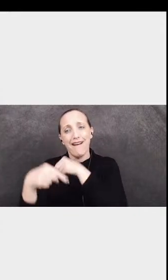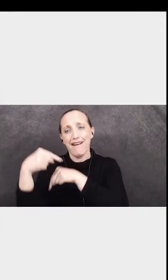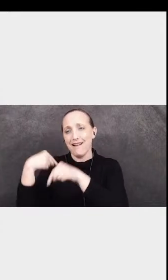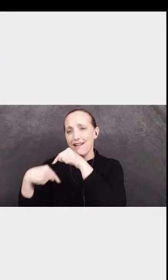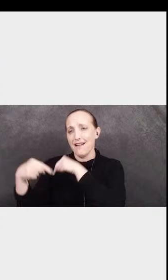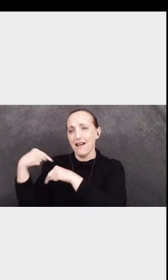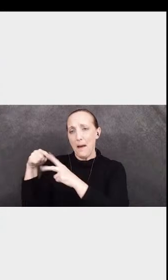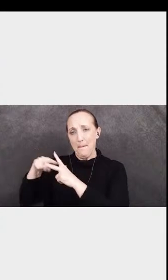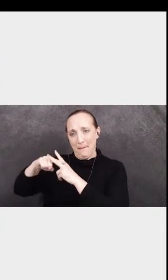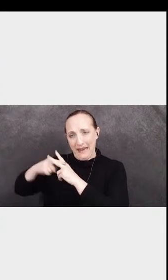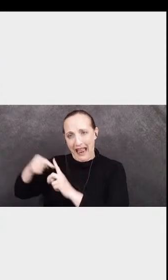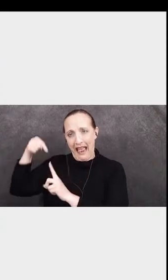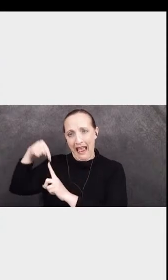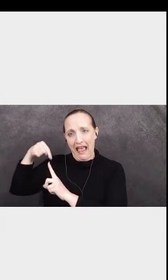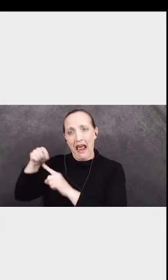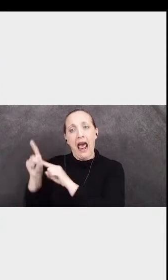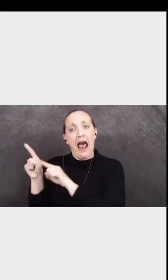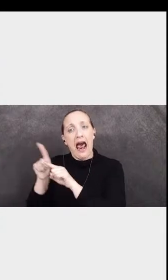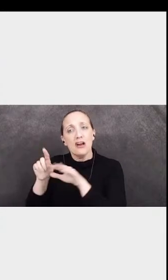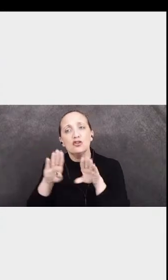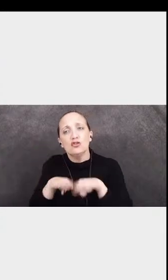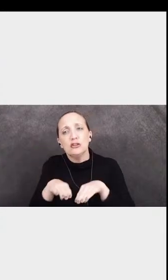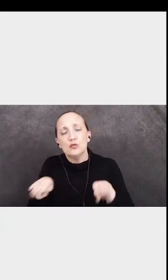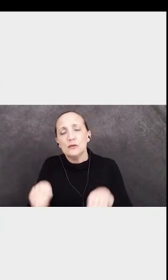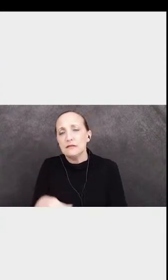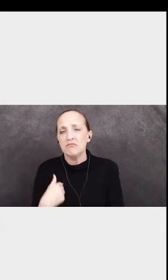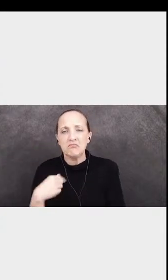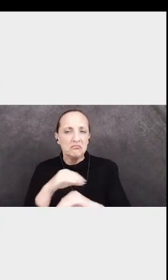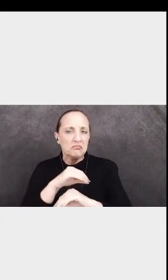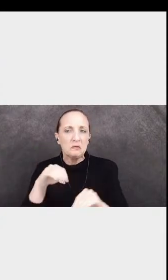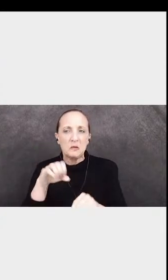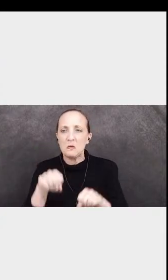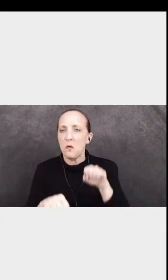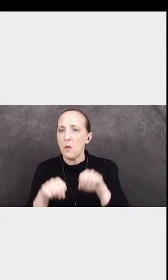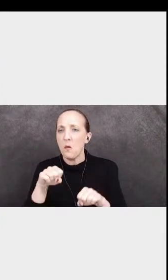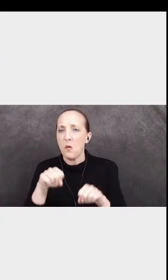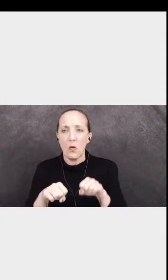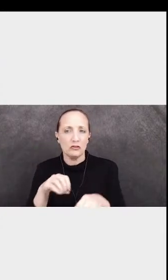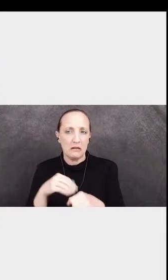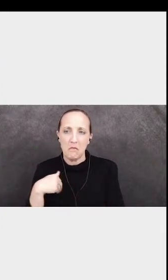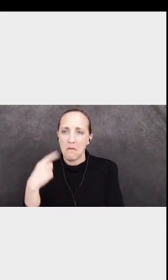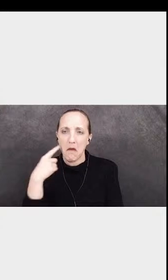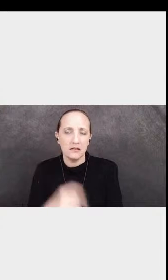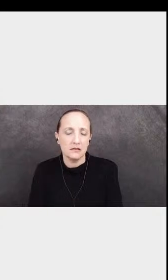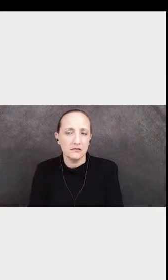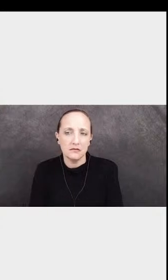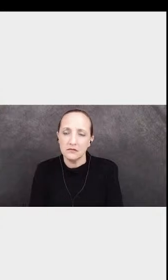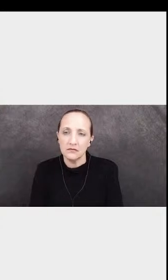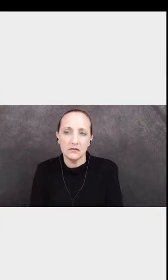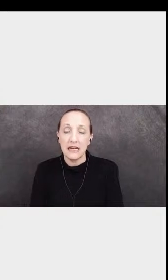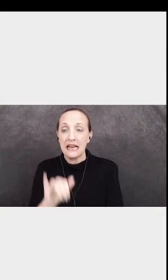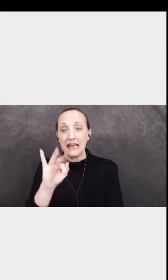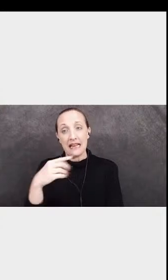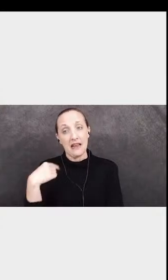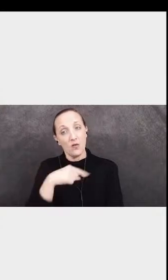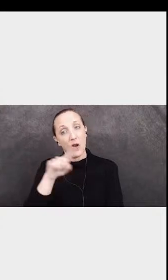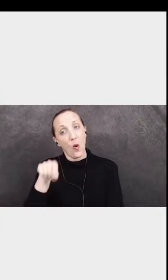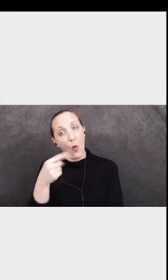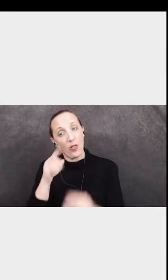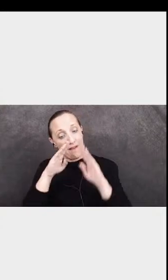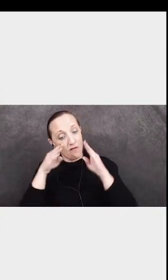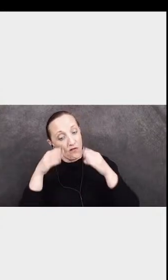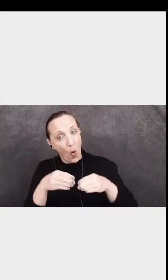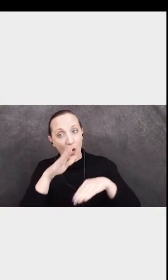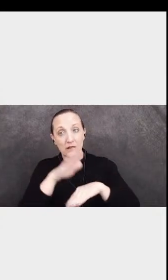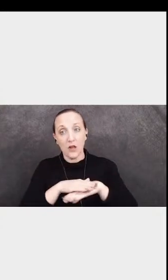And, uh, there's no question in my mind that, uh, if we only focus on what happens to students in the